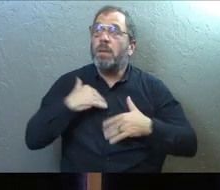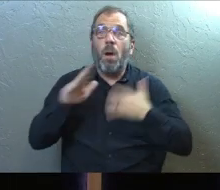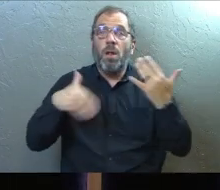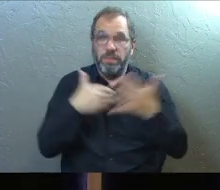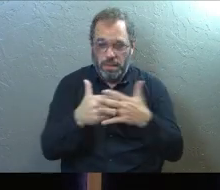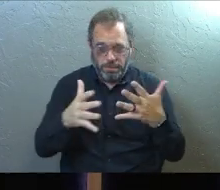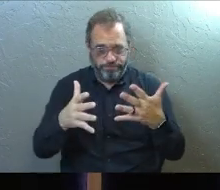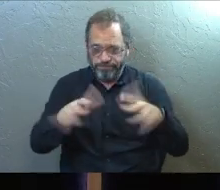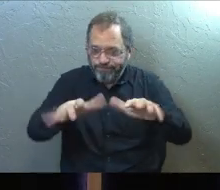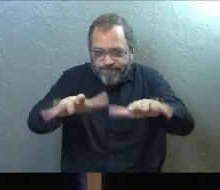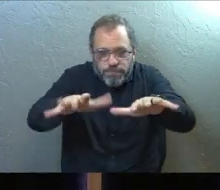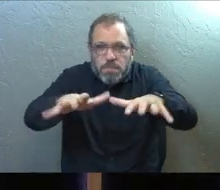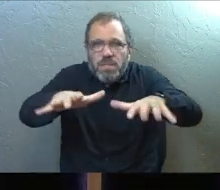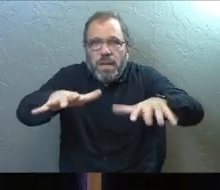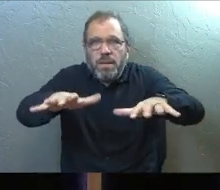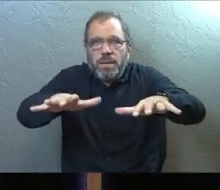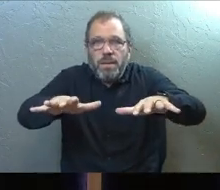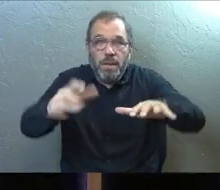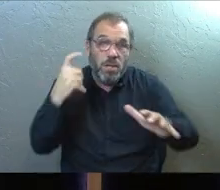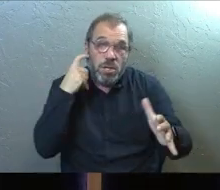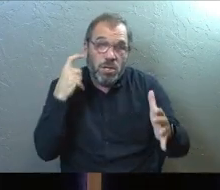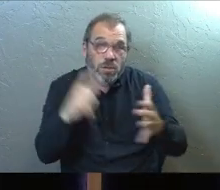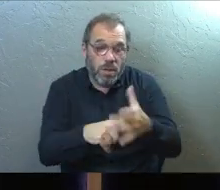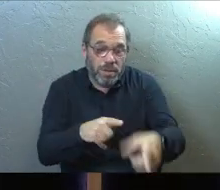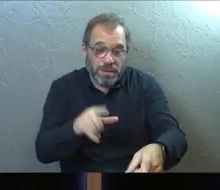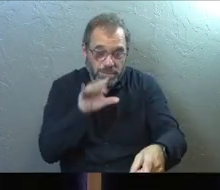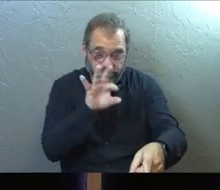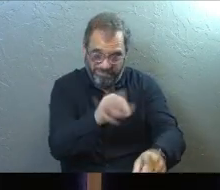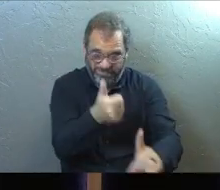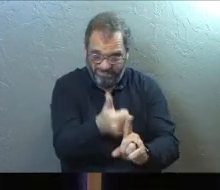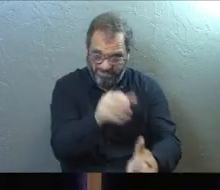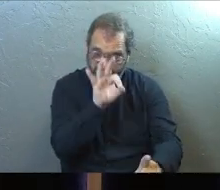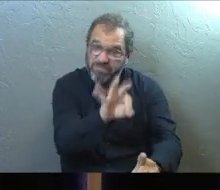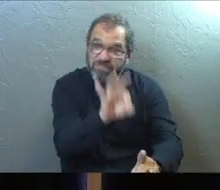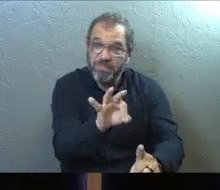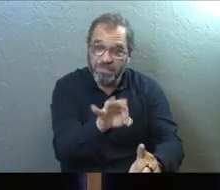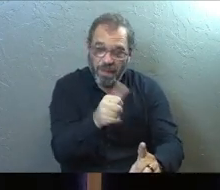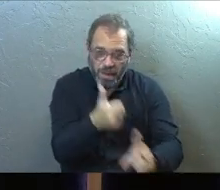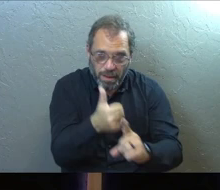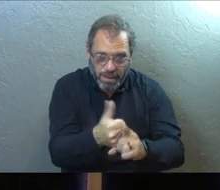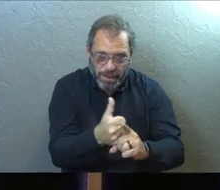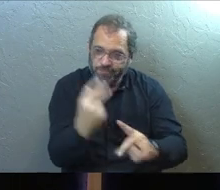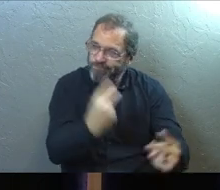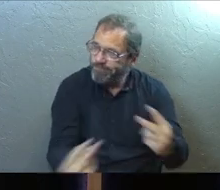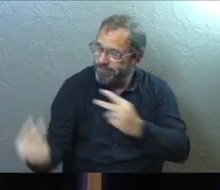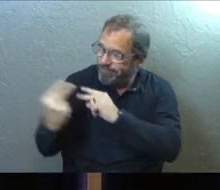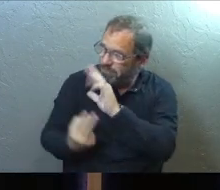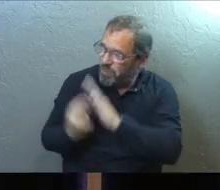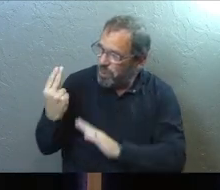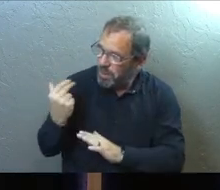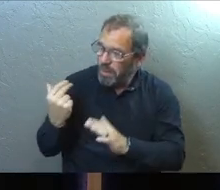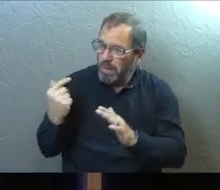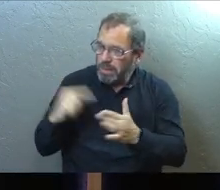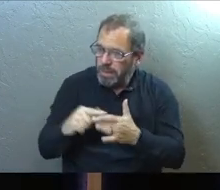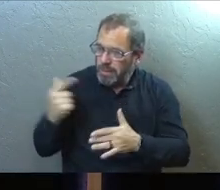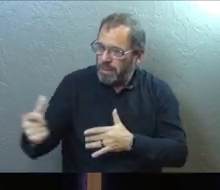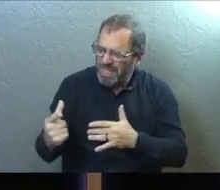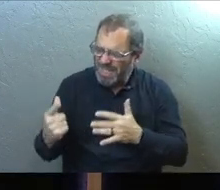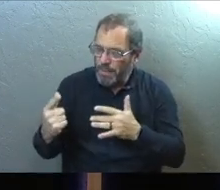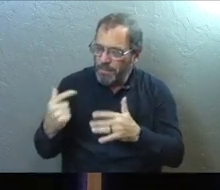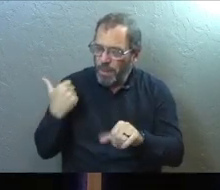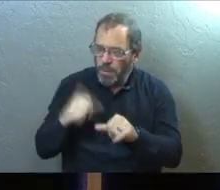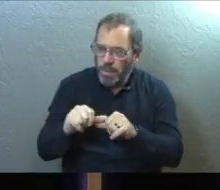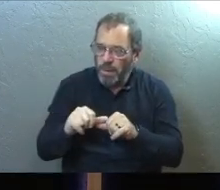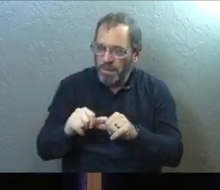all of it will. And do you see how he's preaching to himself here? And he's going back to the truth and he's starting to